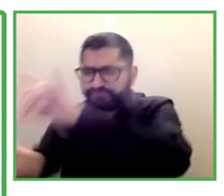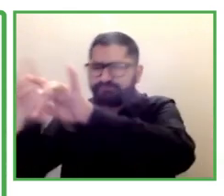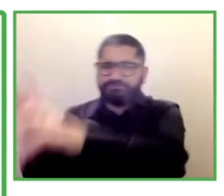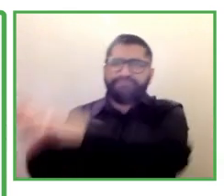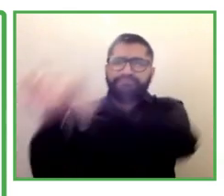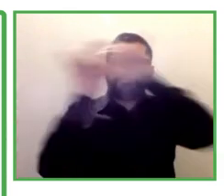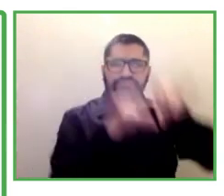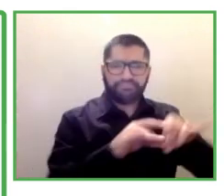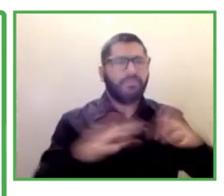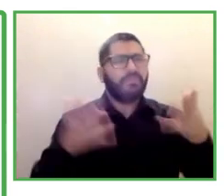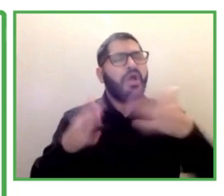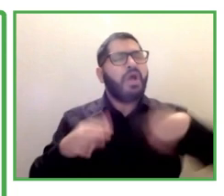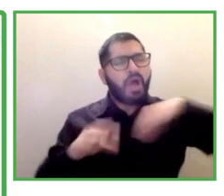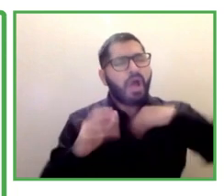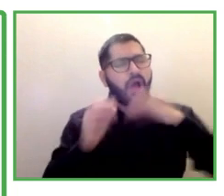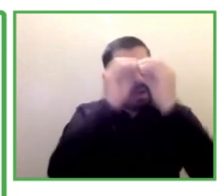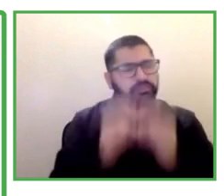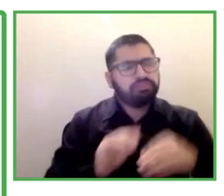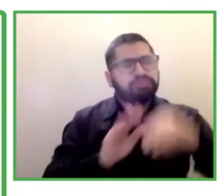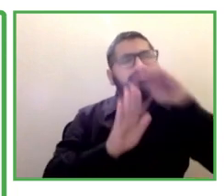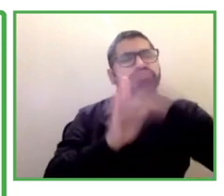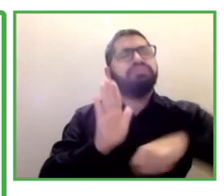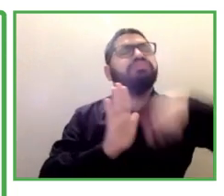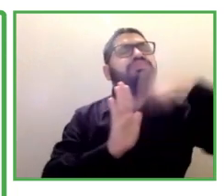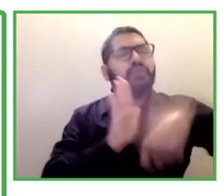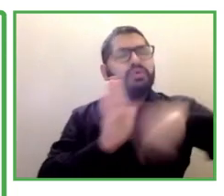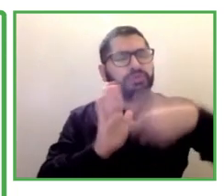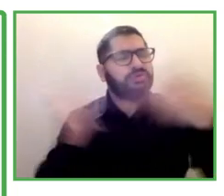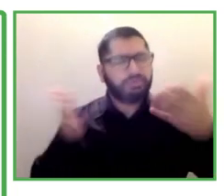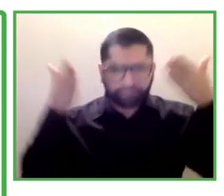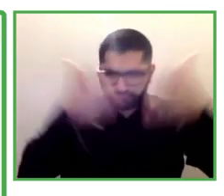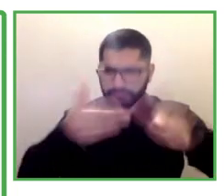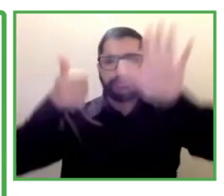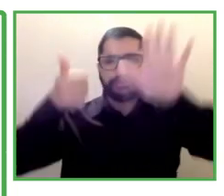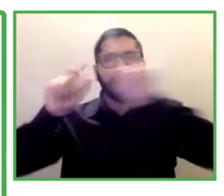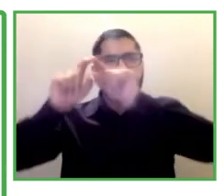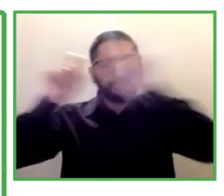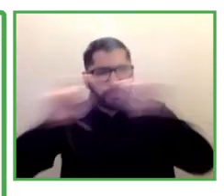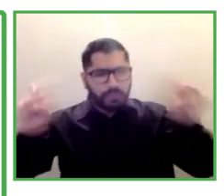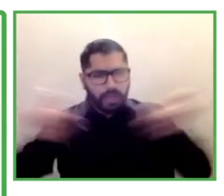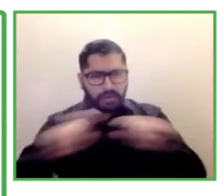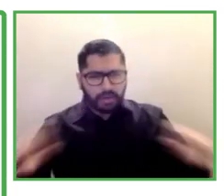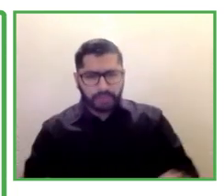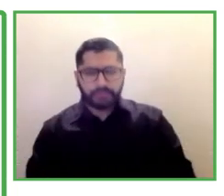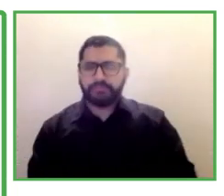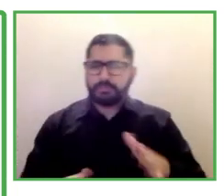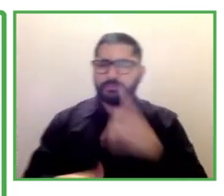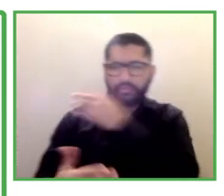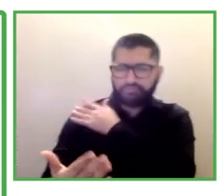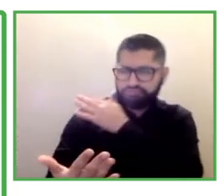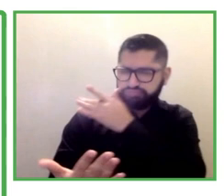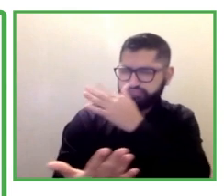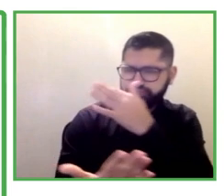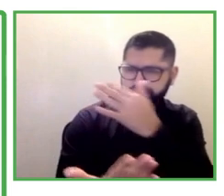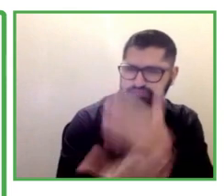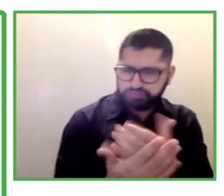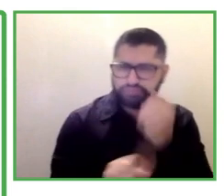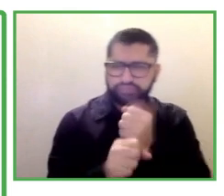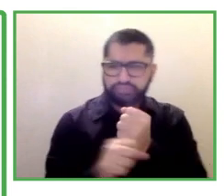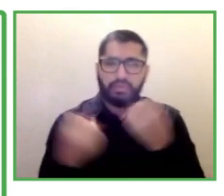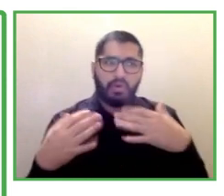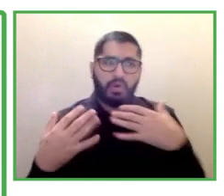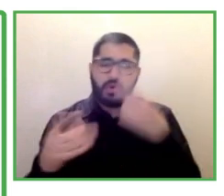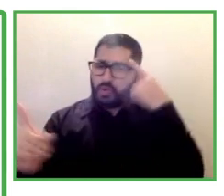found excessive challenges across the globe with the pandemic. Now we tackled this here